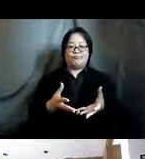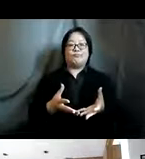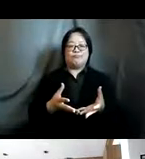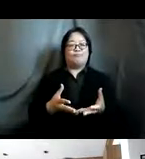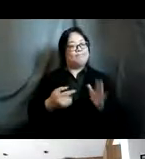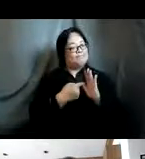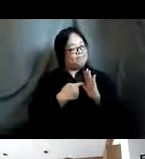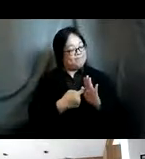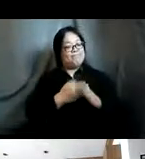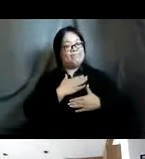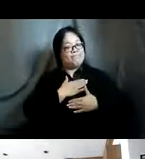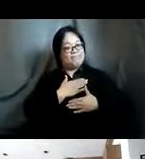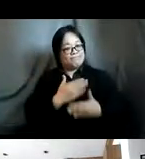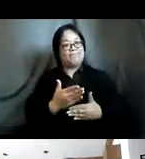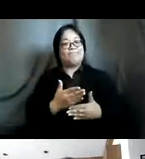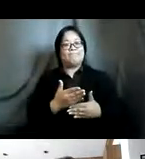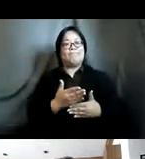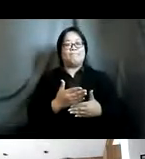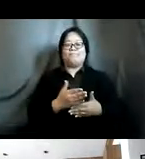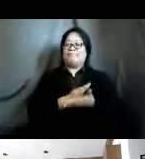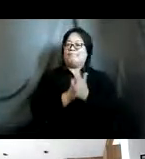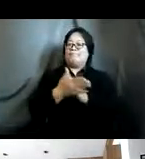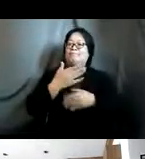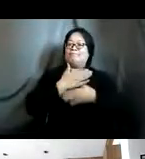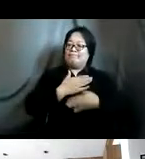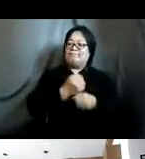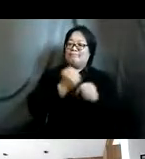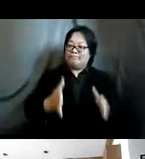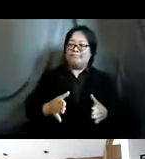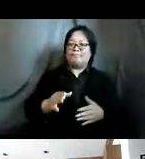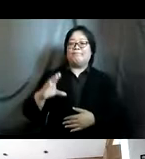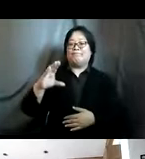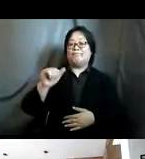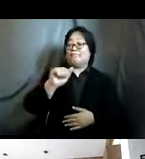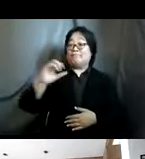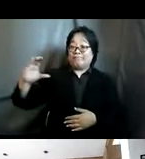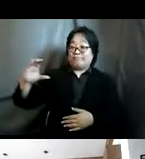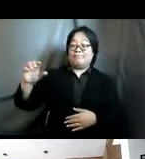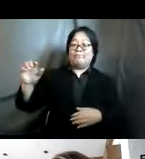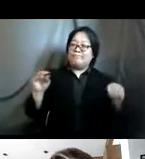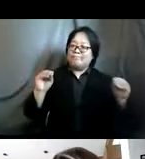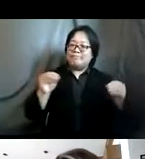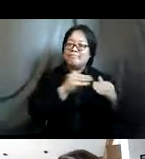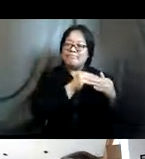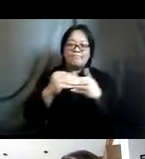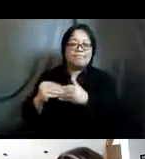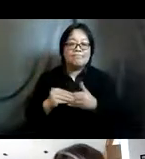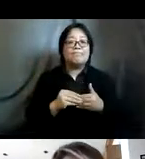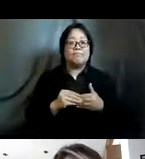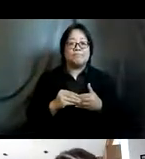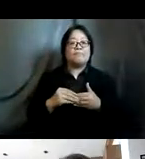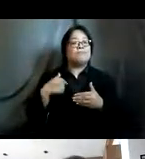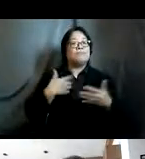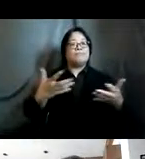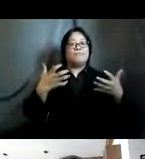to be a commitment maker and call it this action coalition and our action plan is to use this